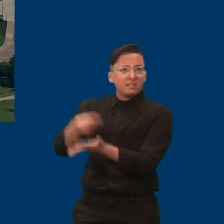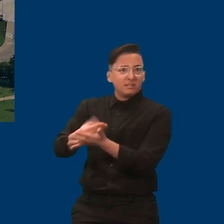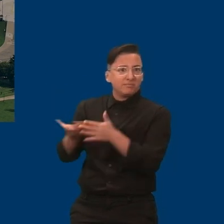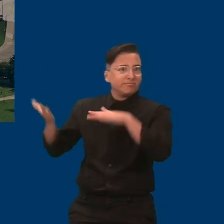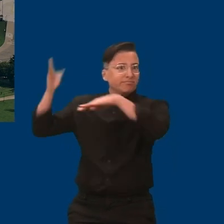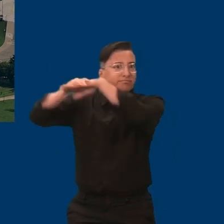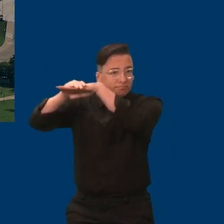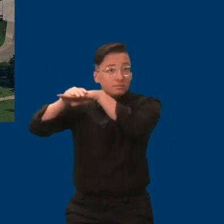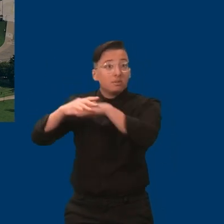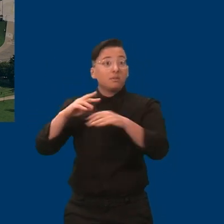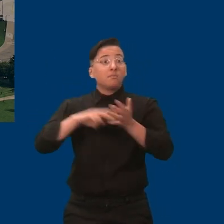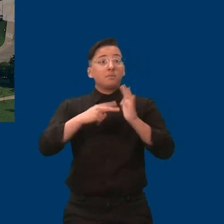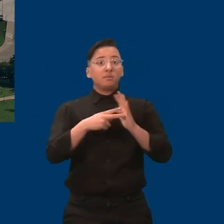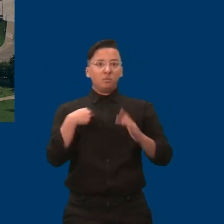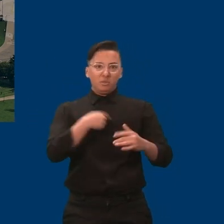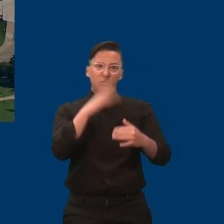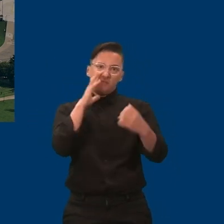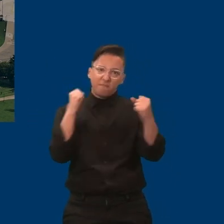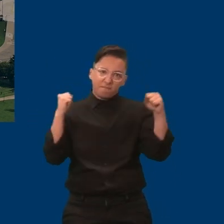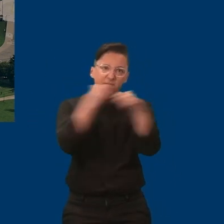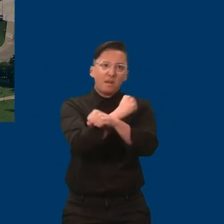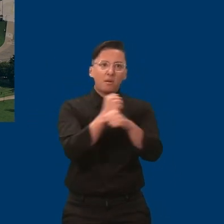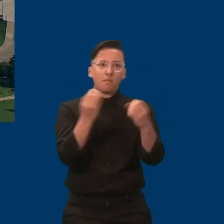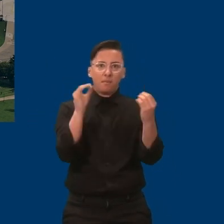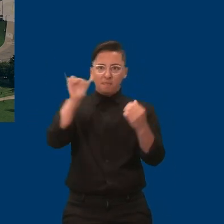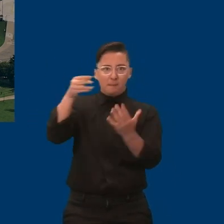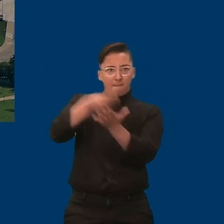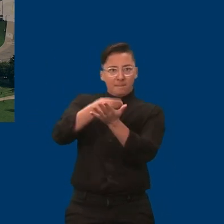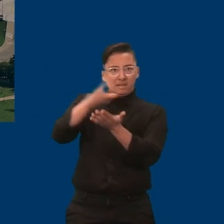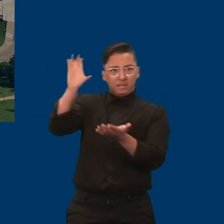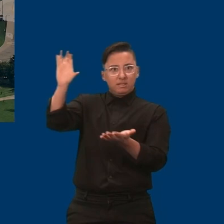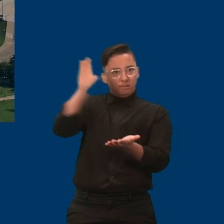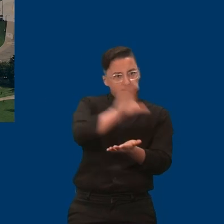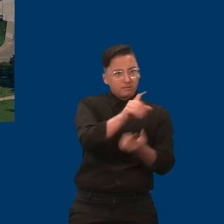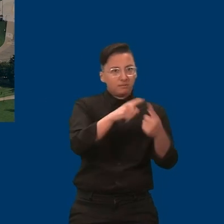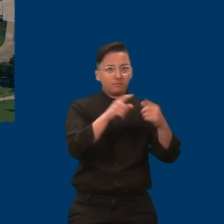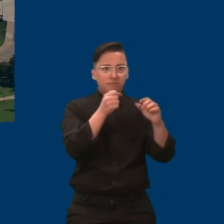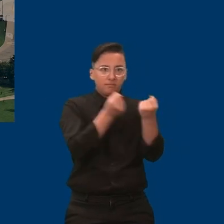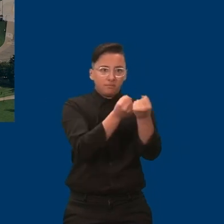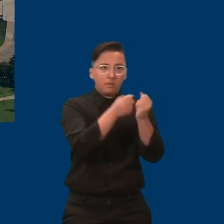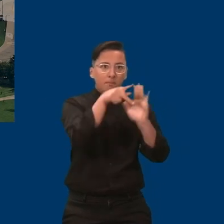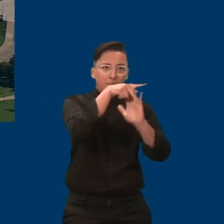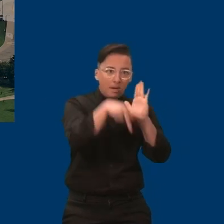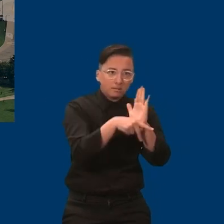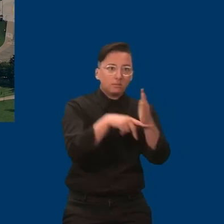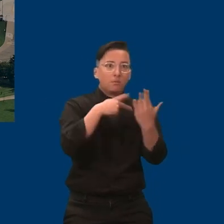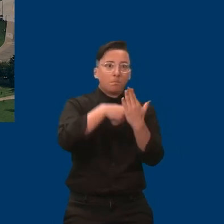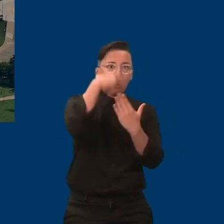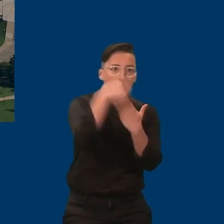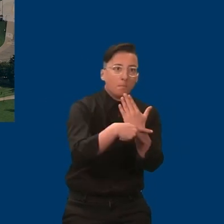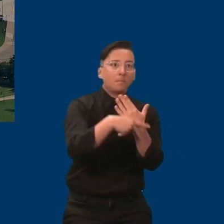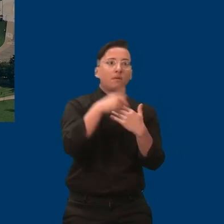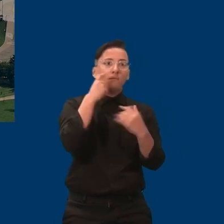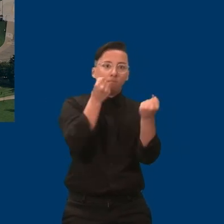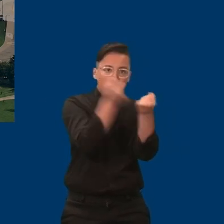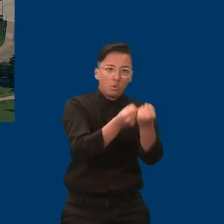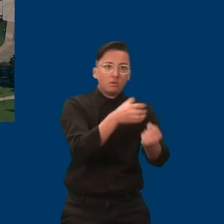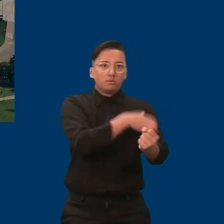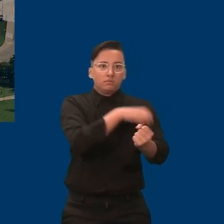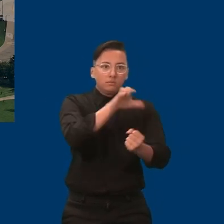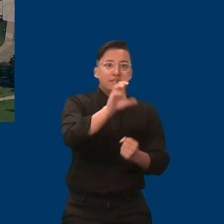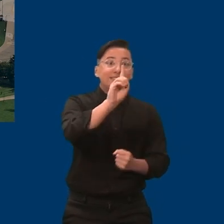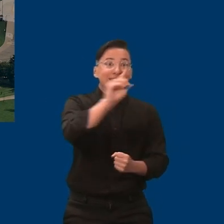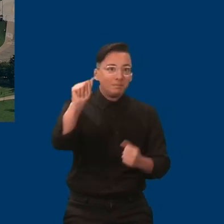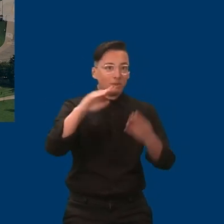money to be spent on programs and policies that support and empower the disability community. The state